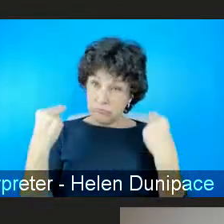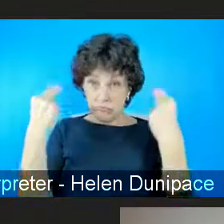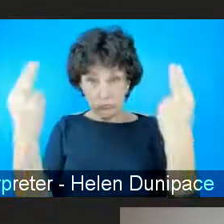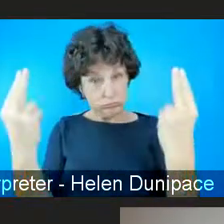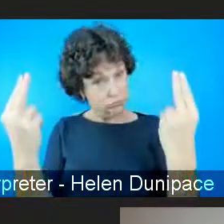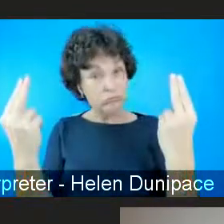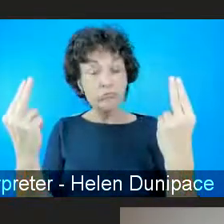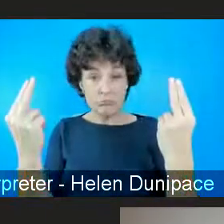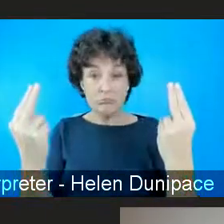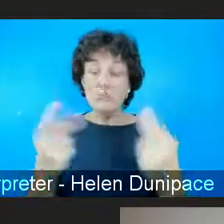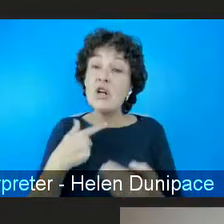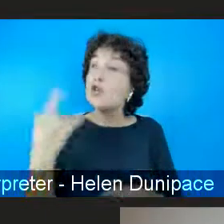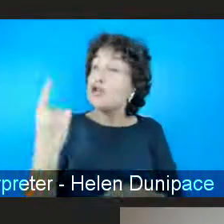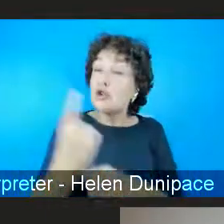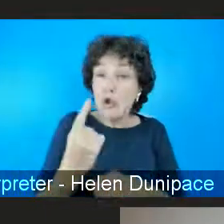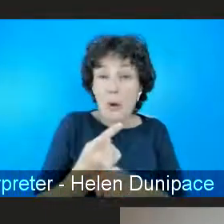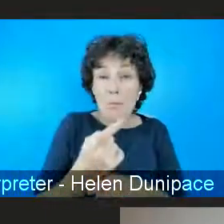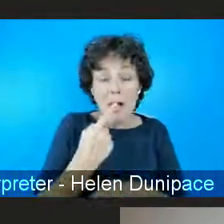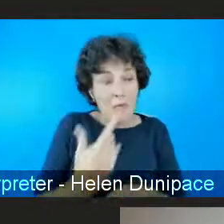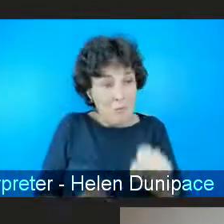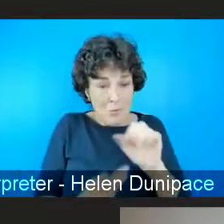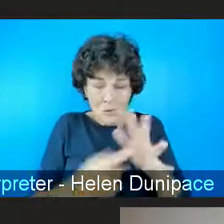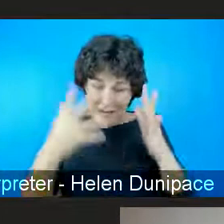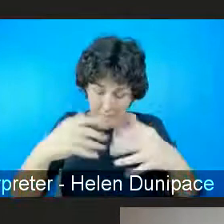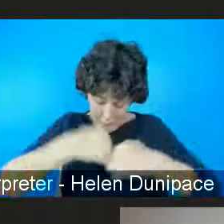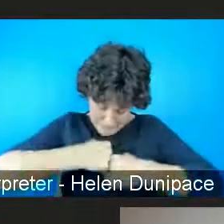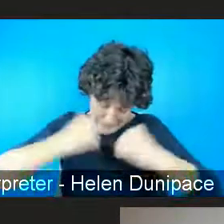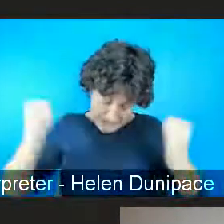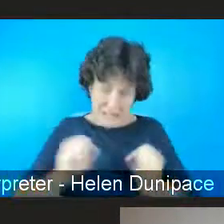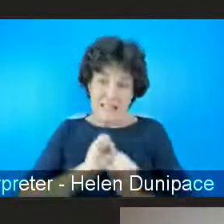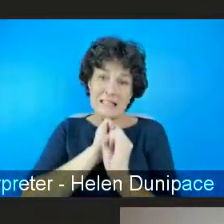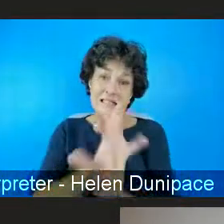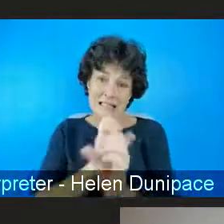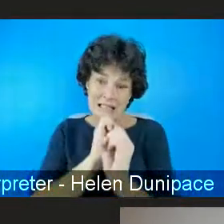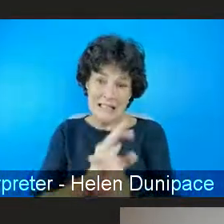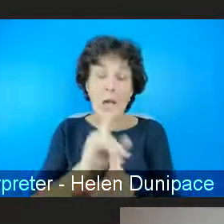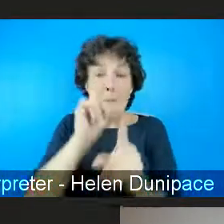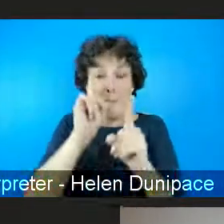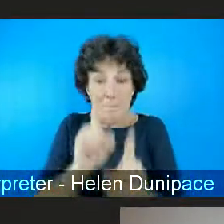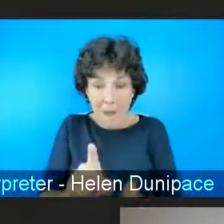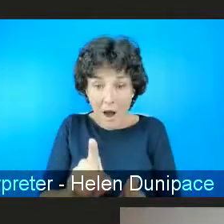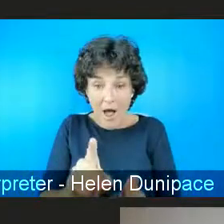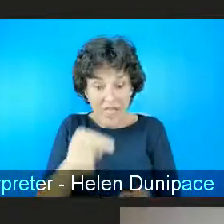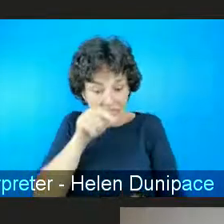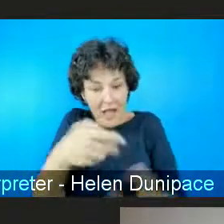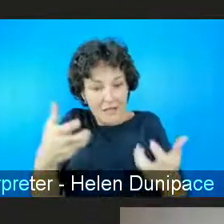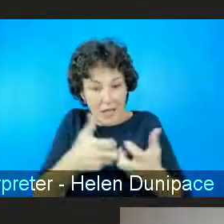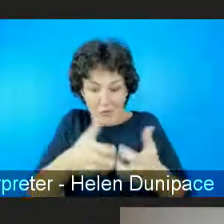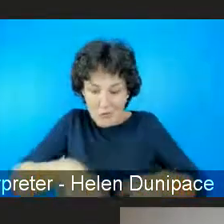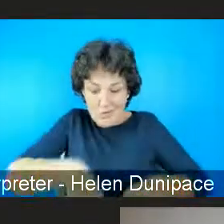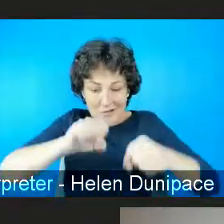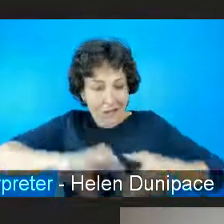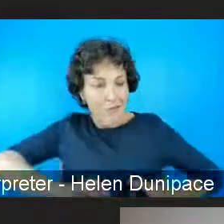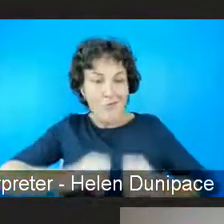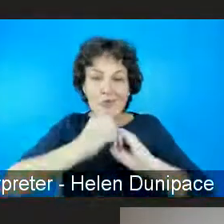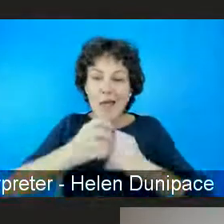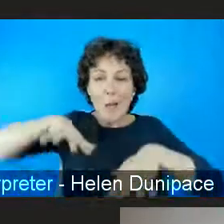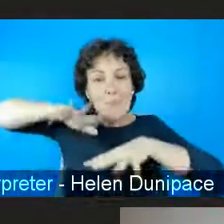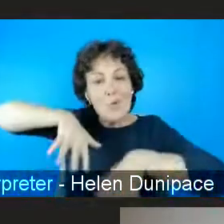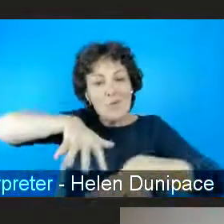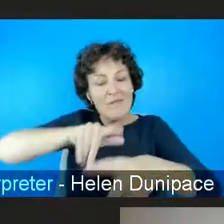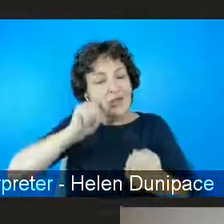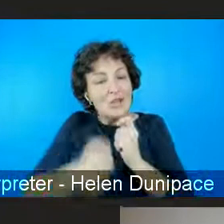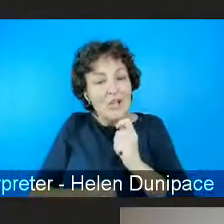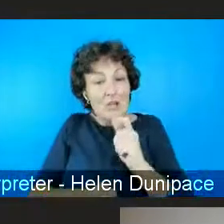like the importance of speaking out, but of doing so in order to build a movement for change. And she makes the point that when the